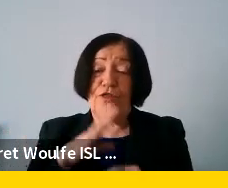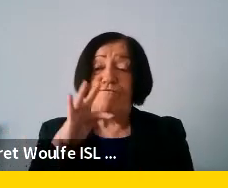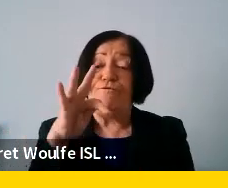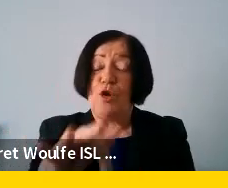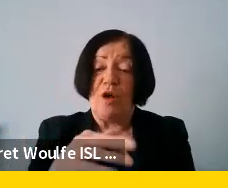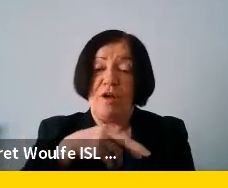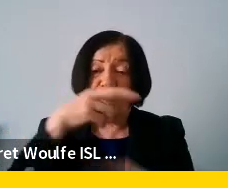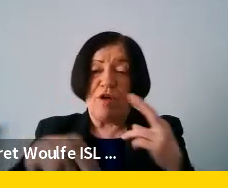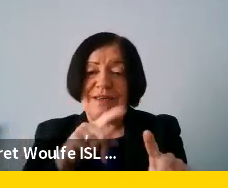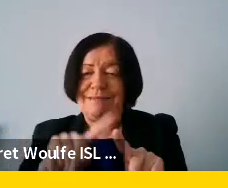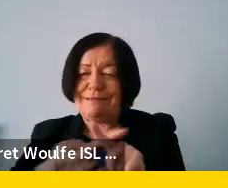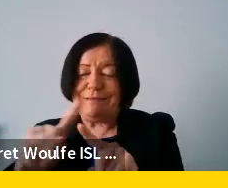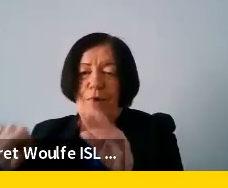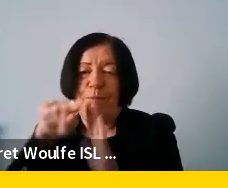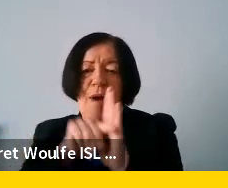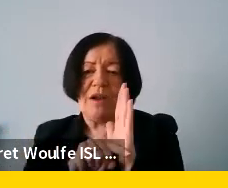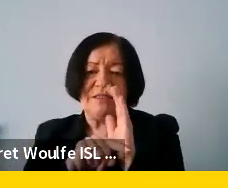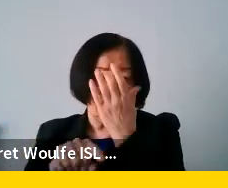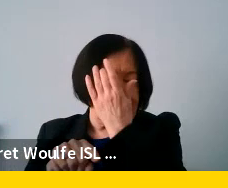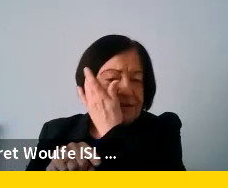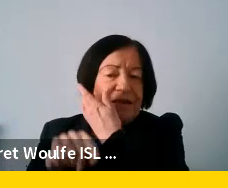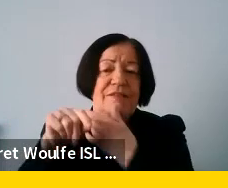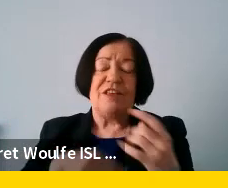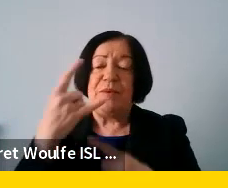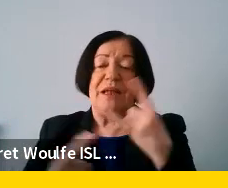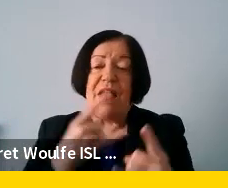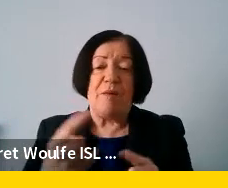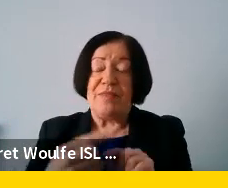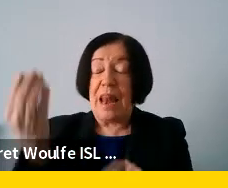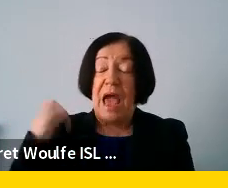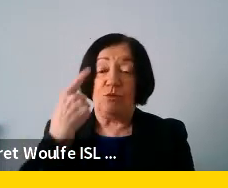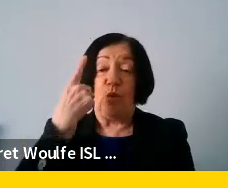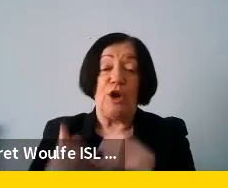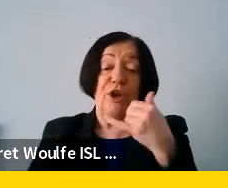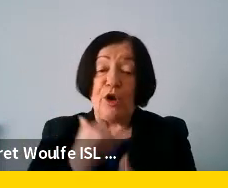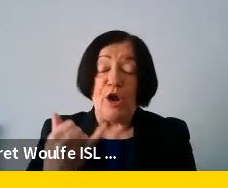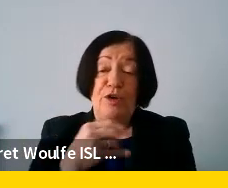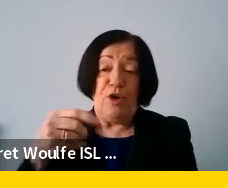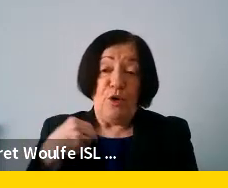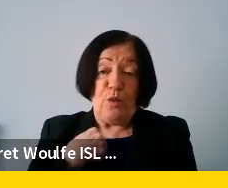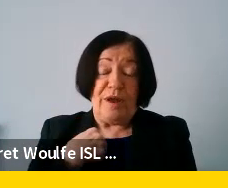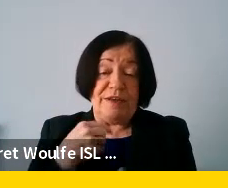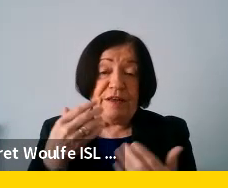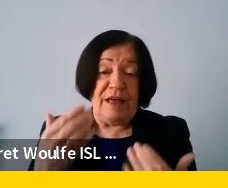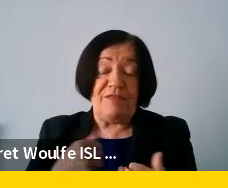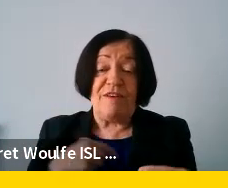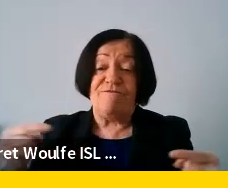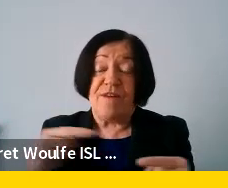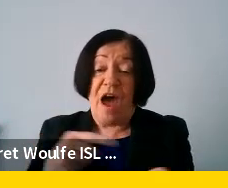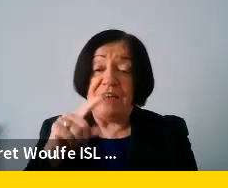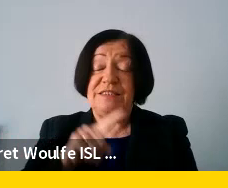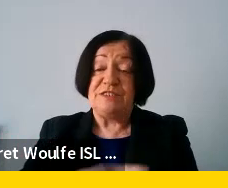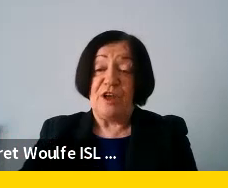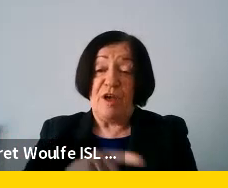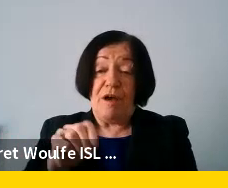around certain policies and this has been happening over the last year we're actually at the the final stage where